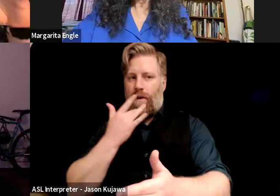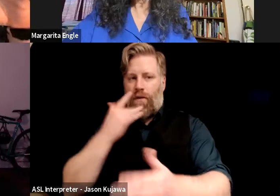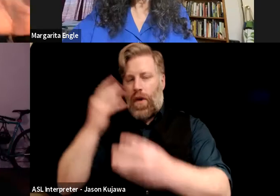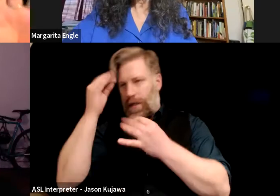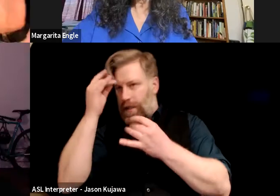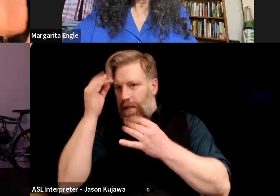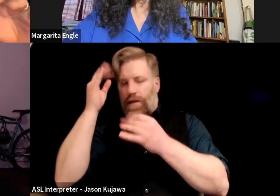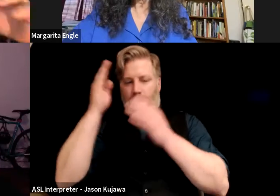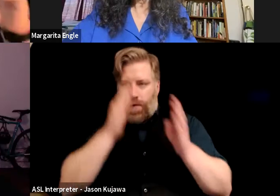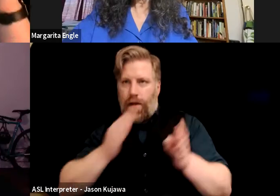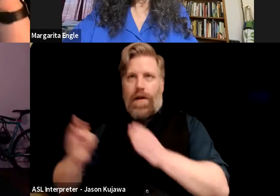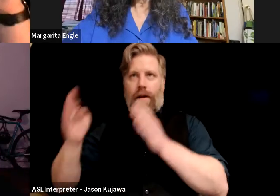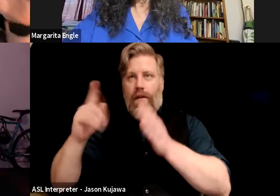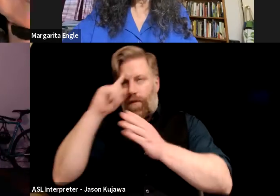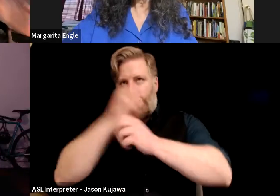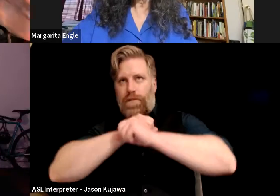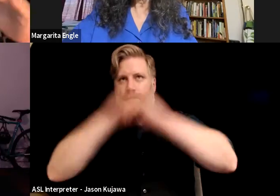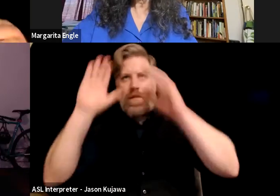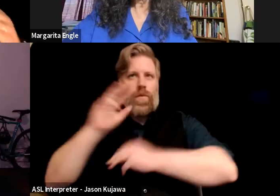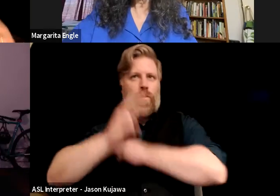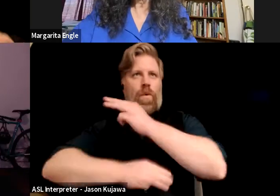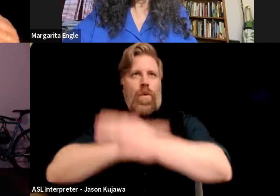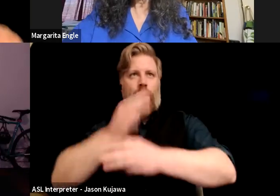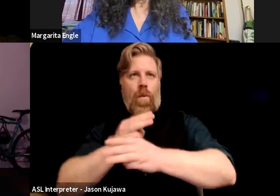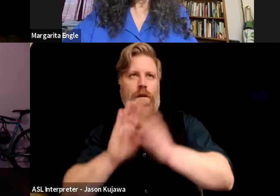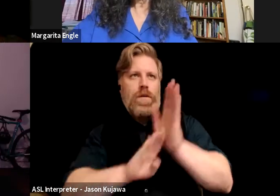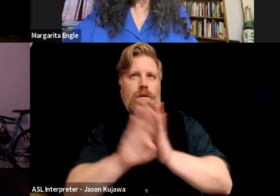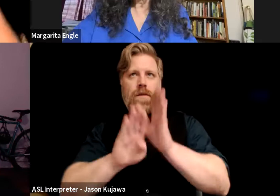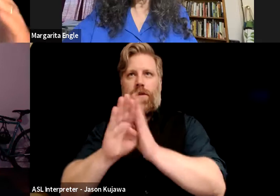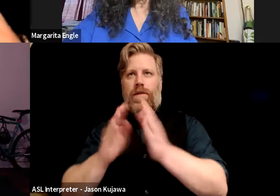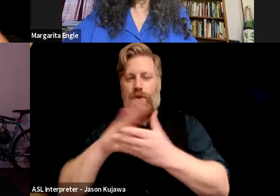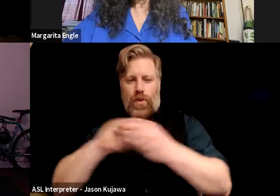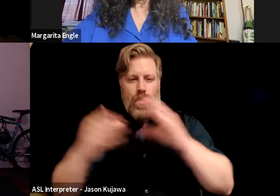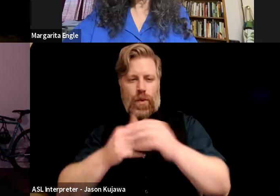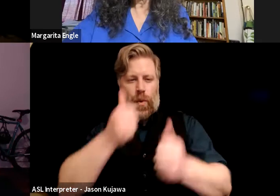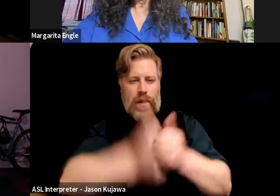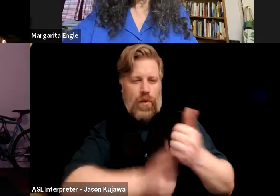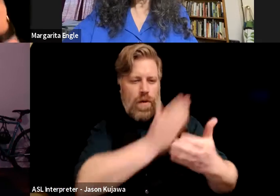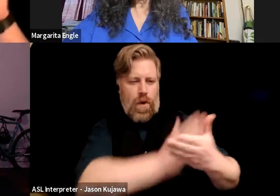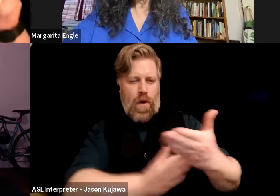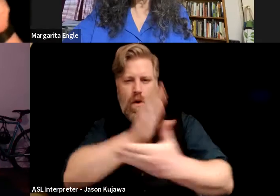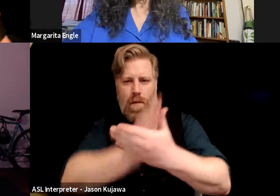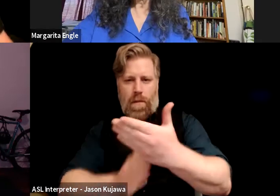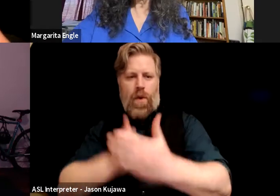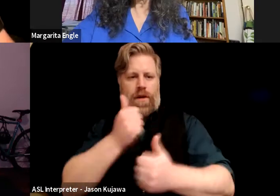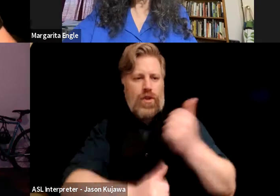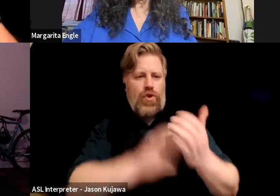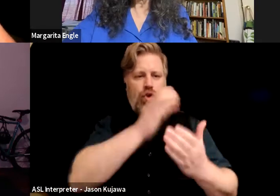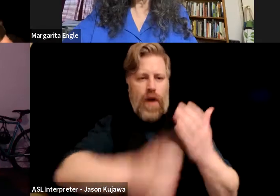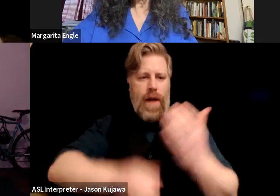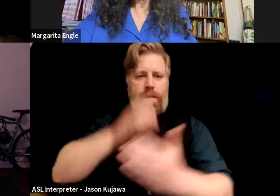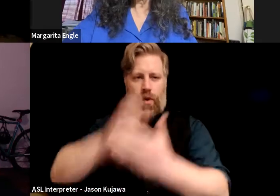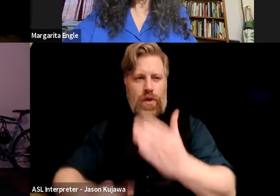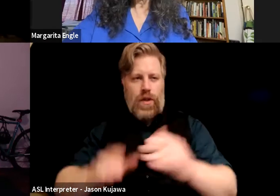You know, build the world, break out the story, you know, beat by beat, figure out the chapters and kind of have like little